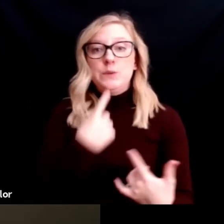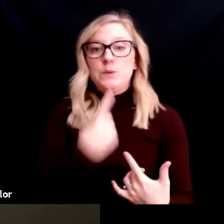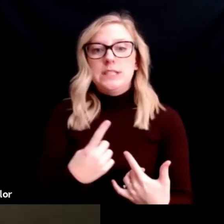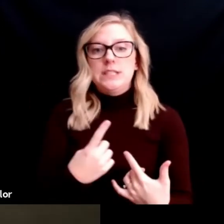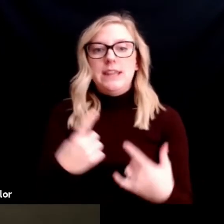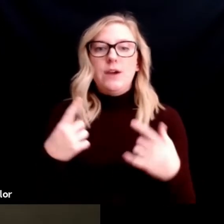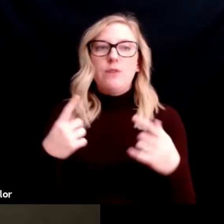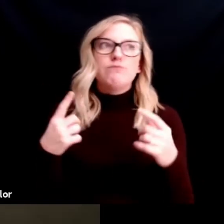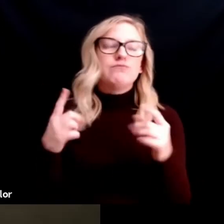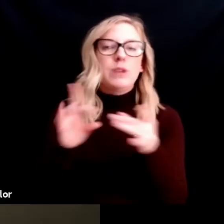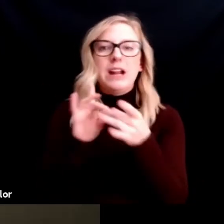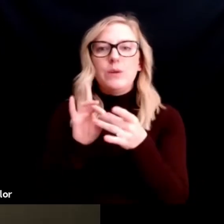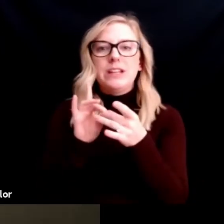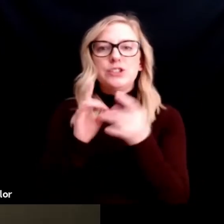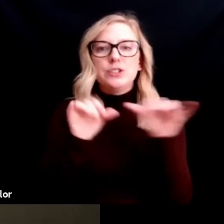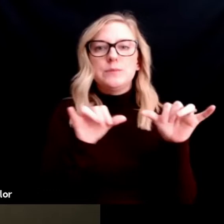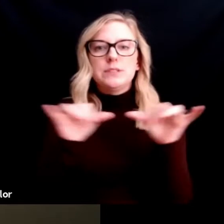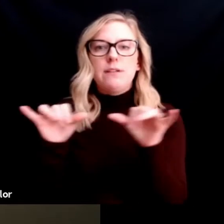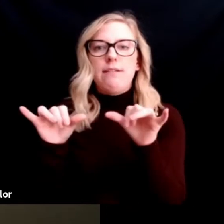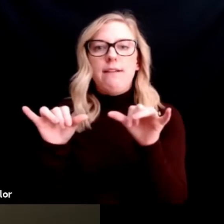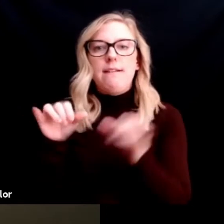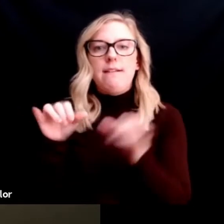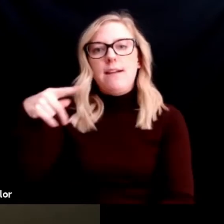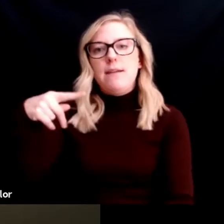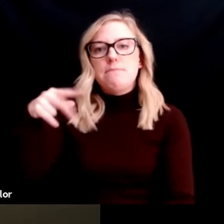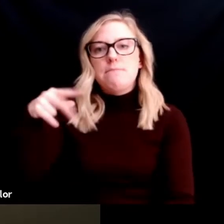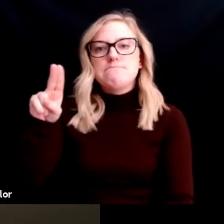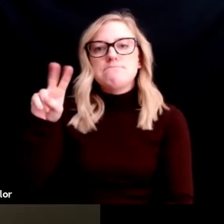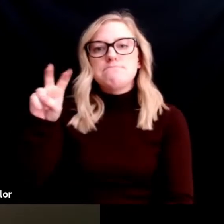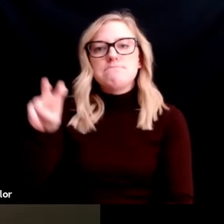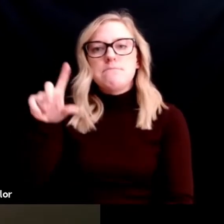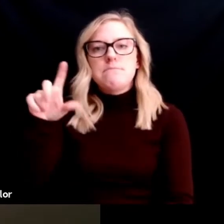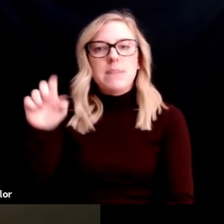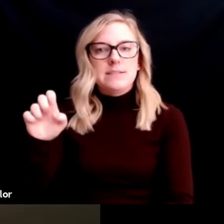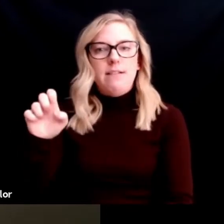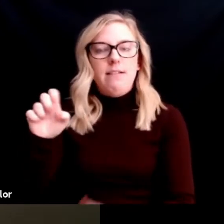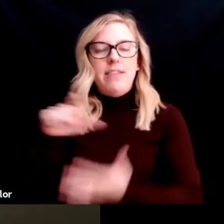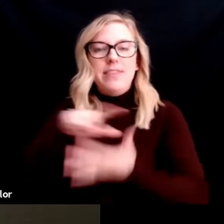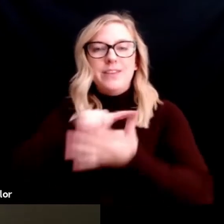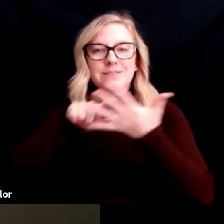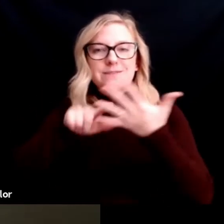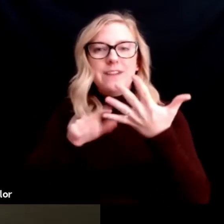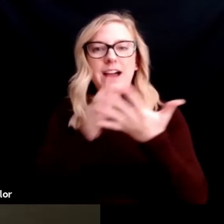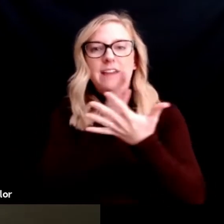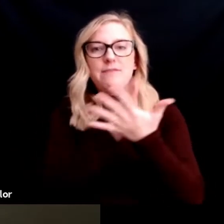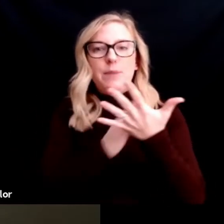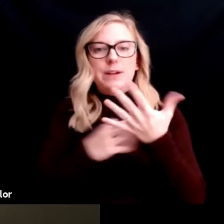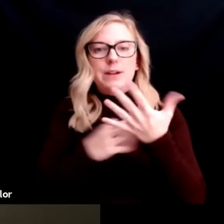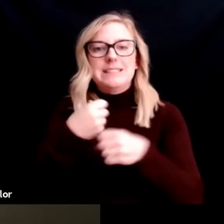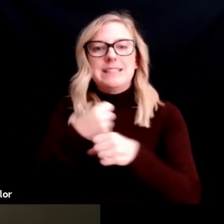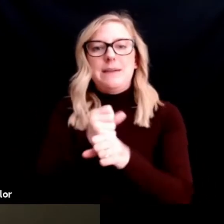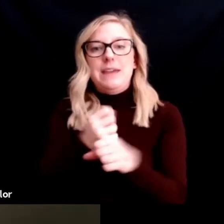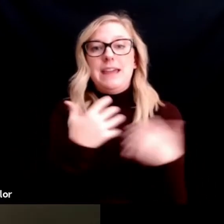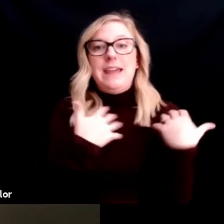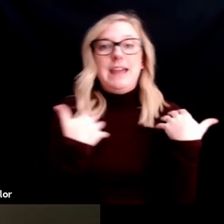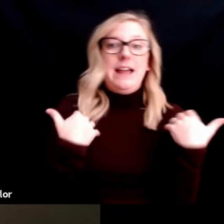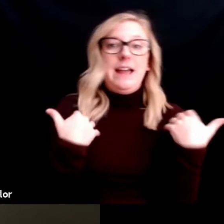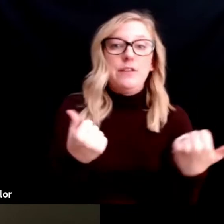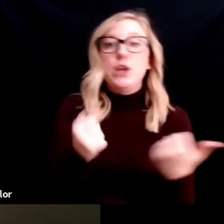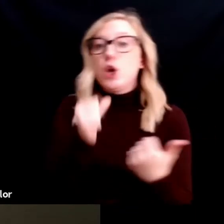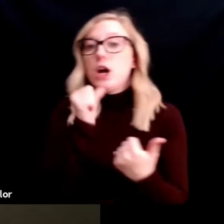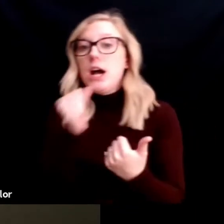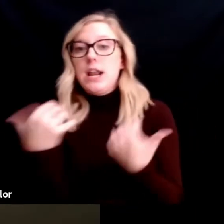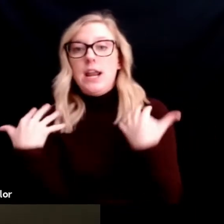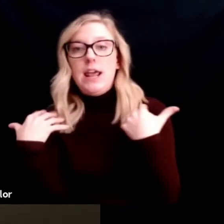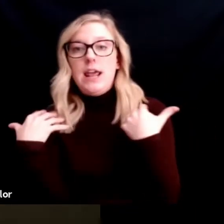puzzle, and there are five main pieces that make up a healthy relationship or an unhealthy relationship. So, we actually